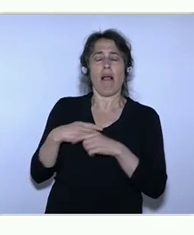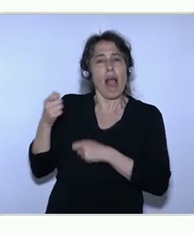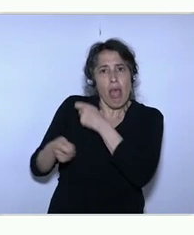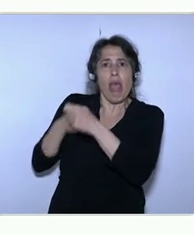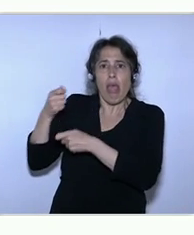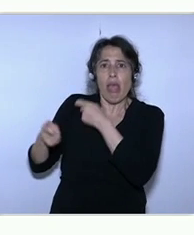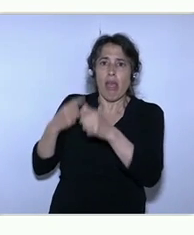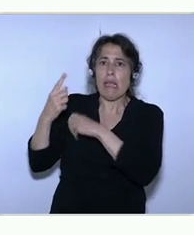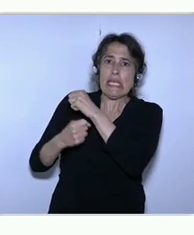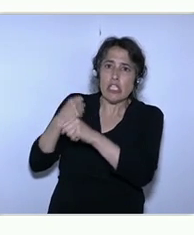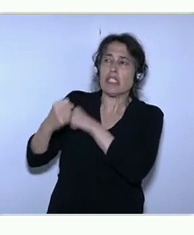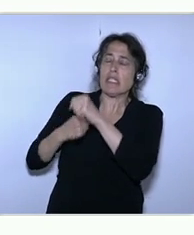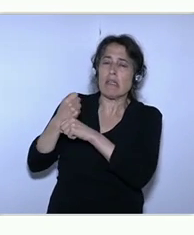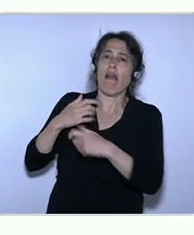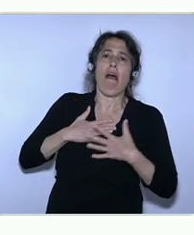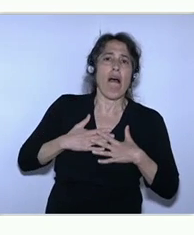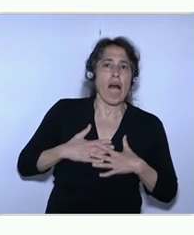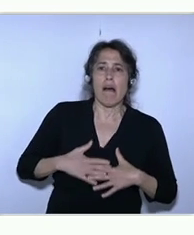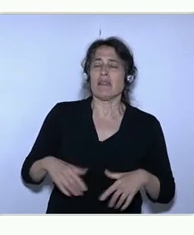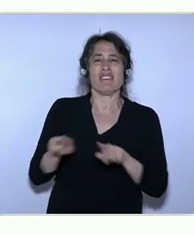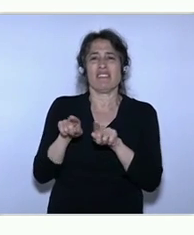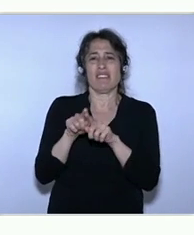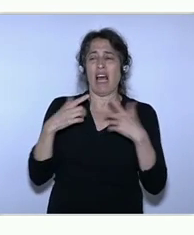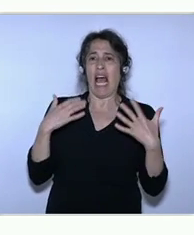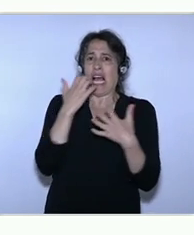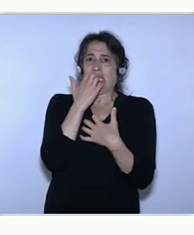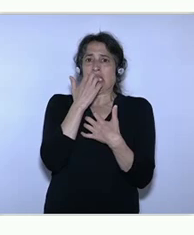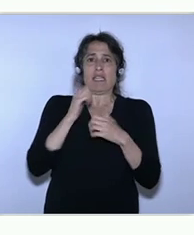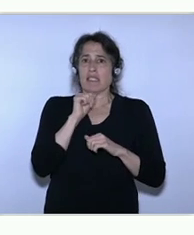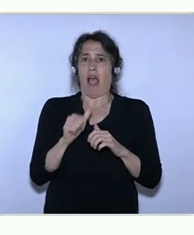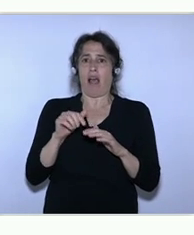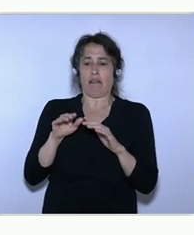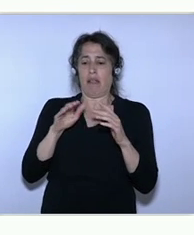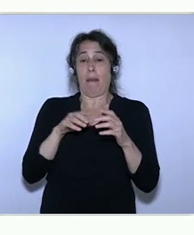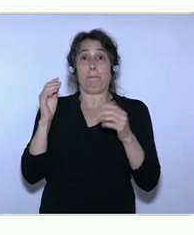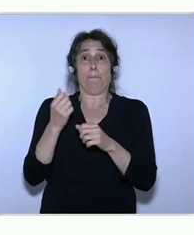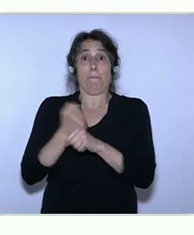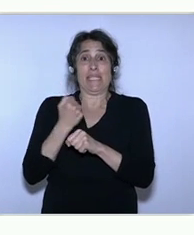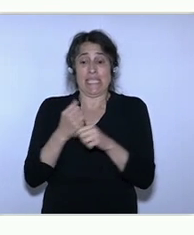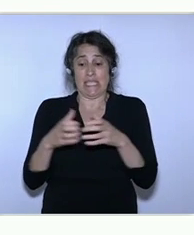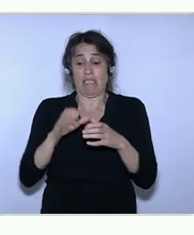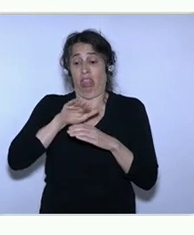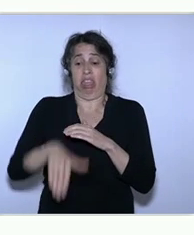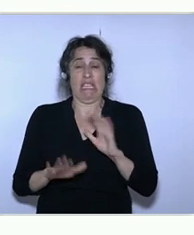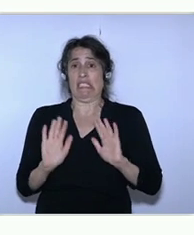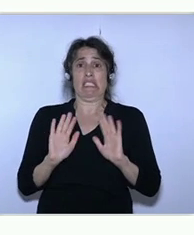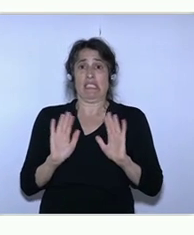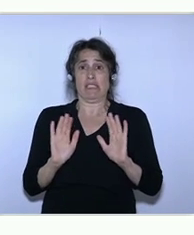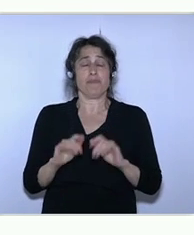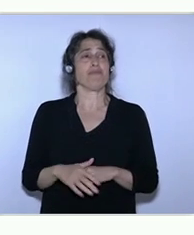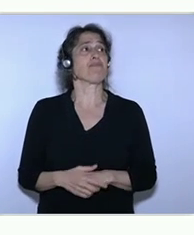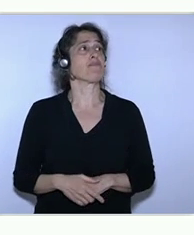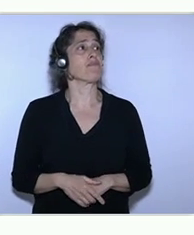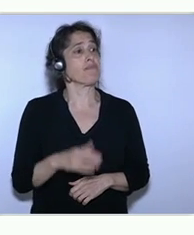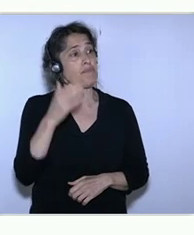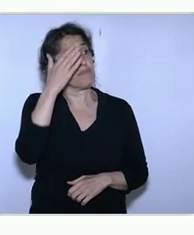Twittermeister. Very quickly from Twitter. People are excited about the presentation. For example, Guido Brinkel says that best